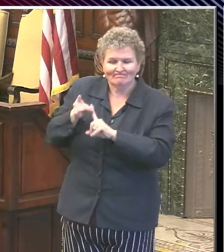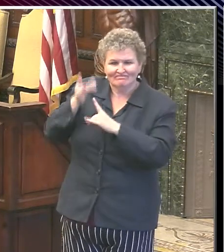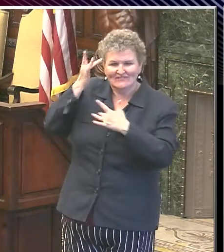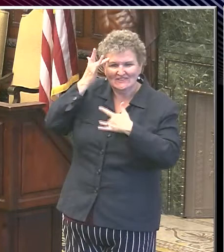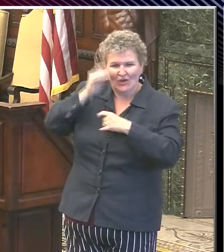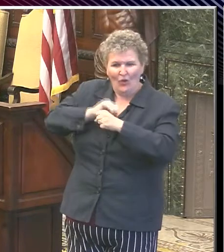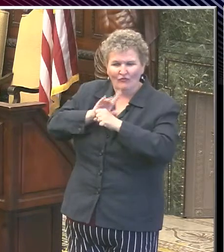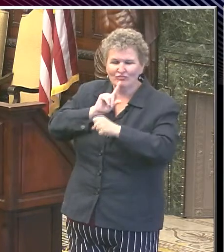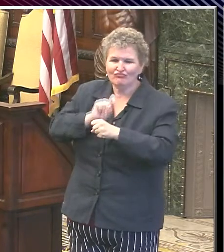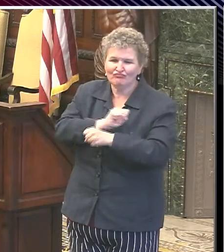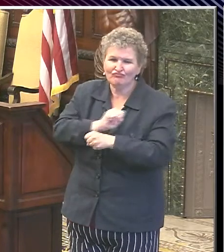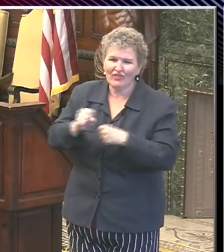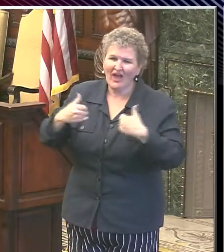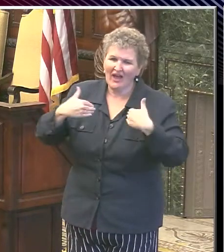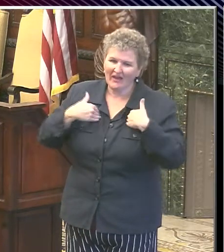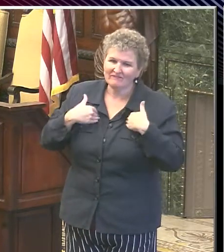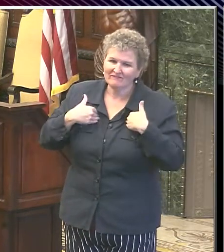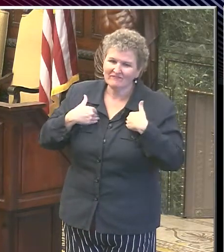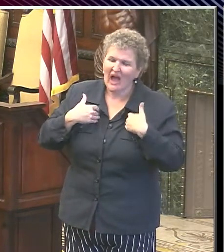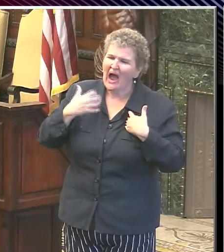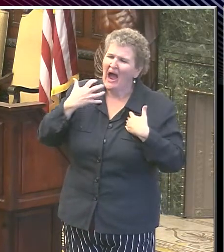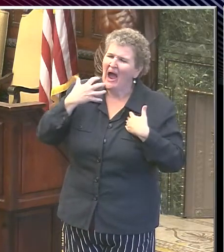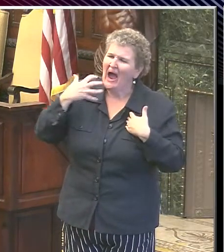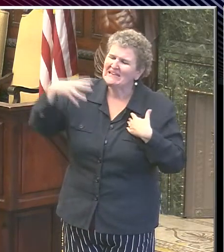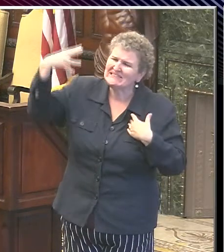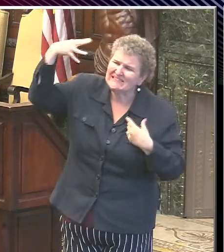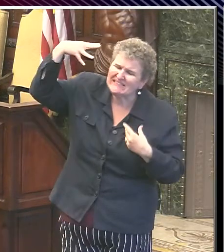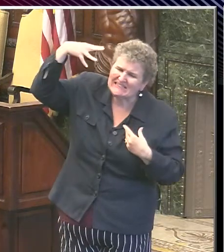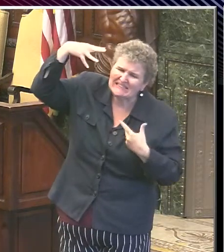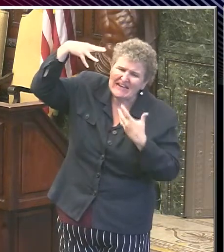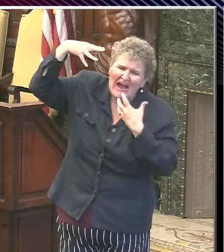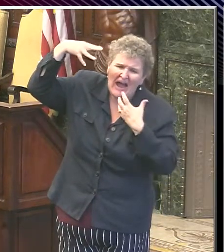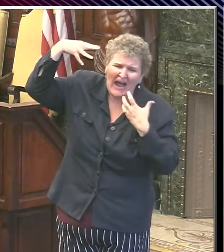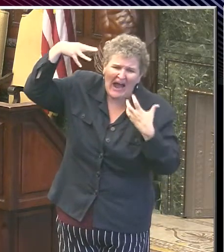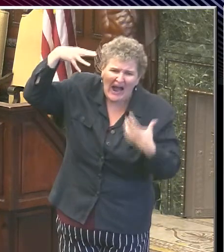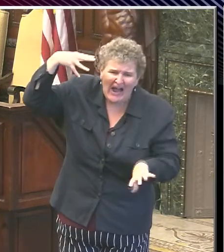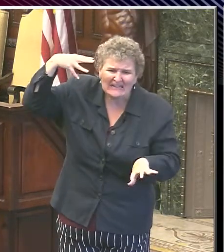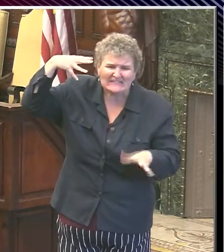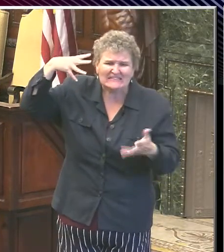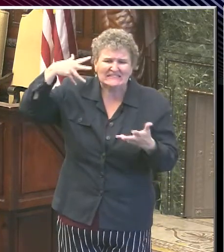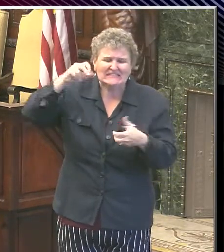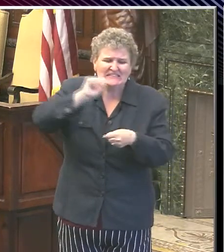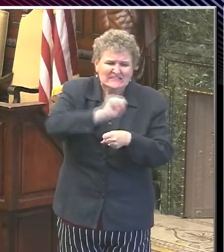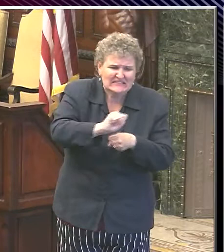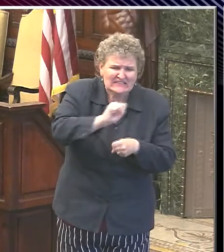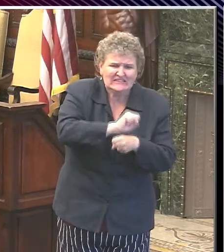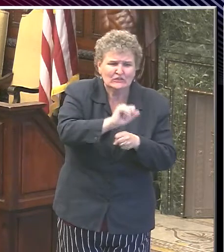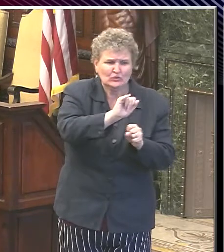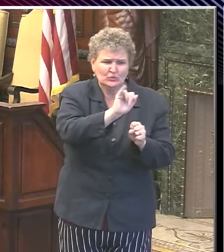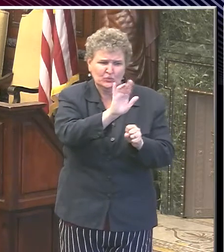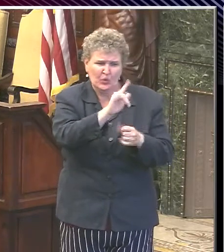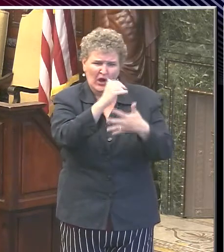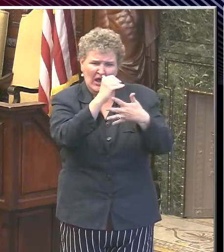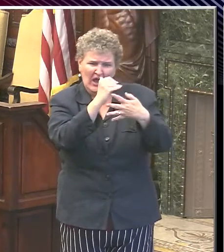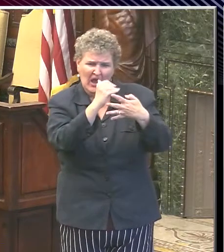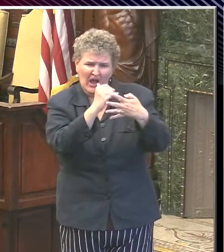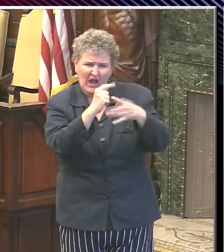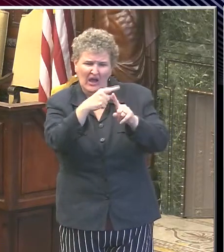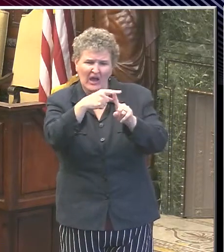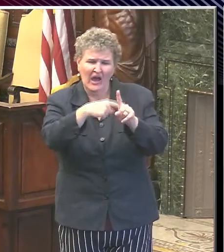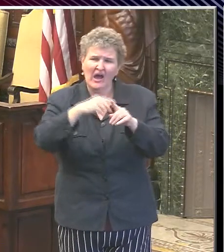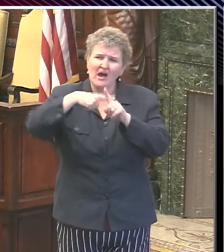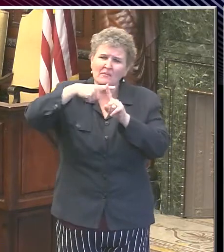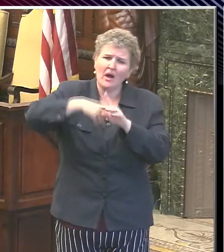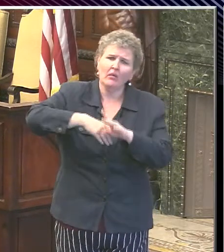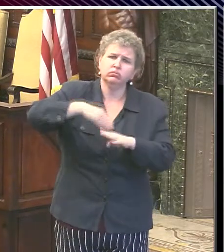extremely hot weather. haven't had a day under 70 since July 7th, mostly in the 90s and 80s and 90s. We